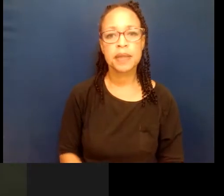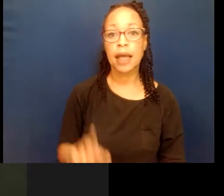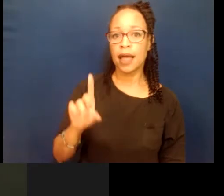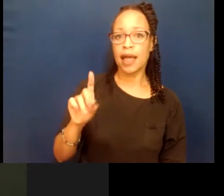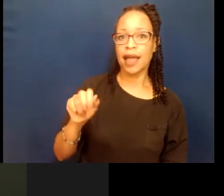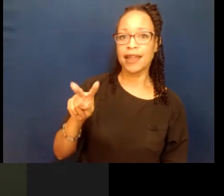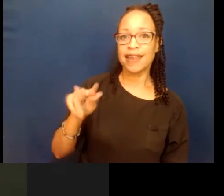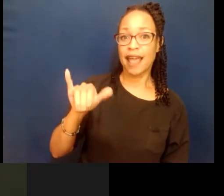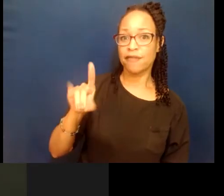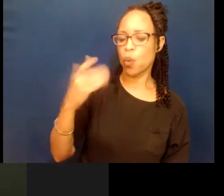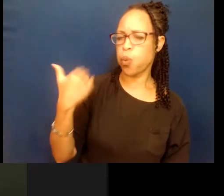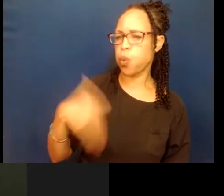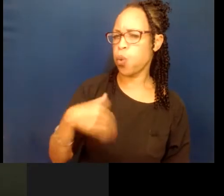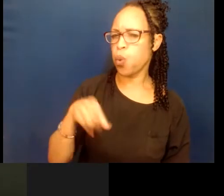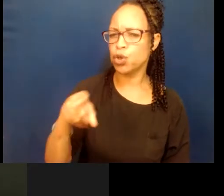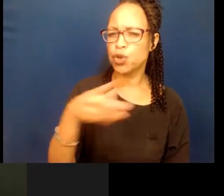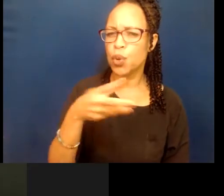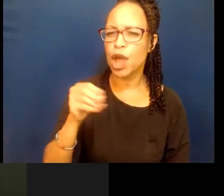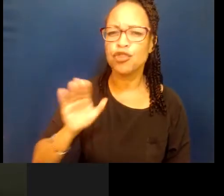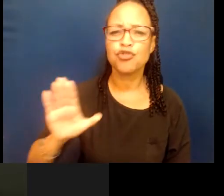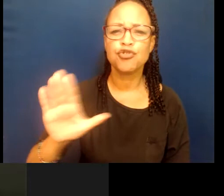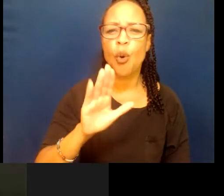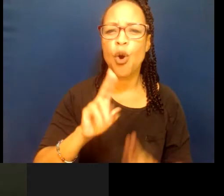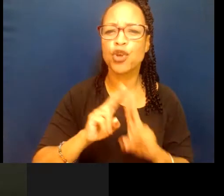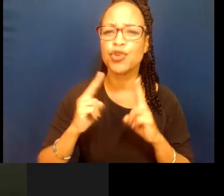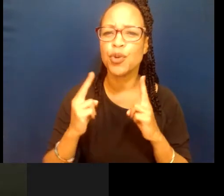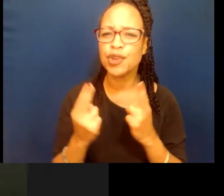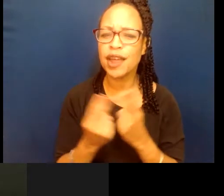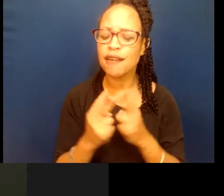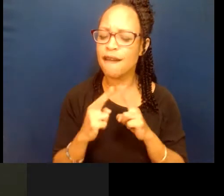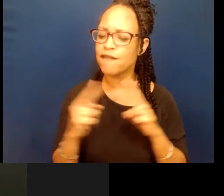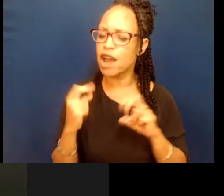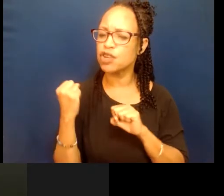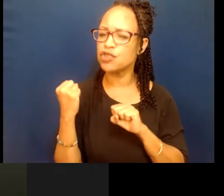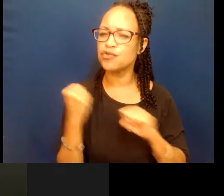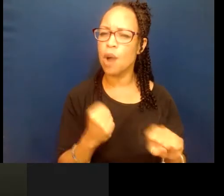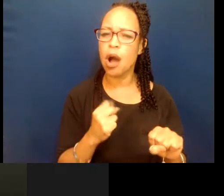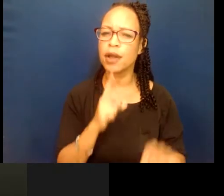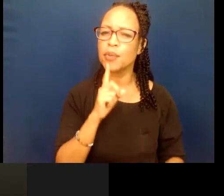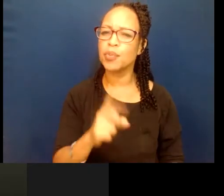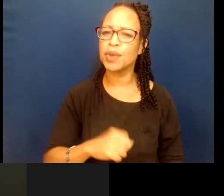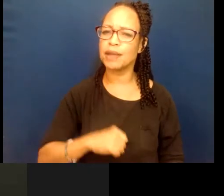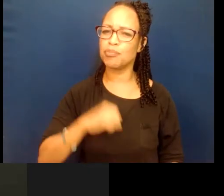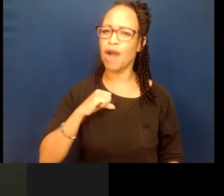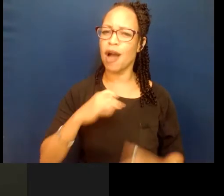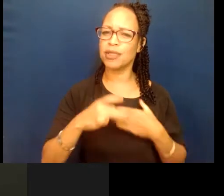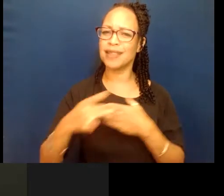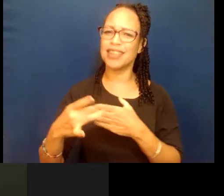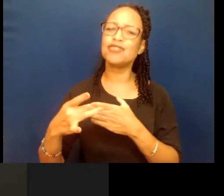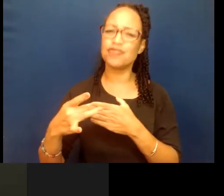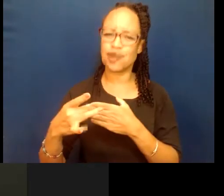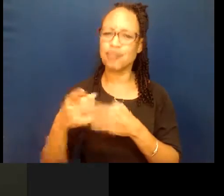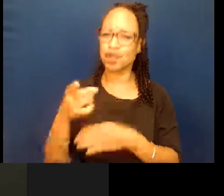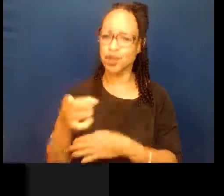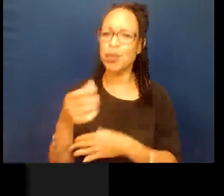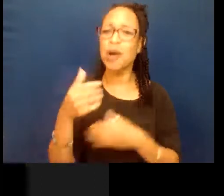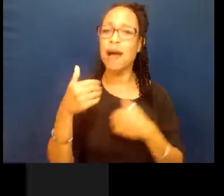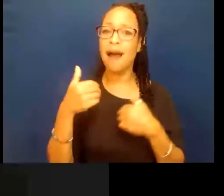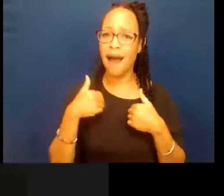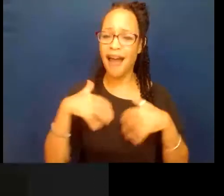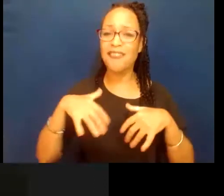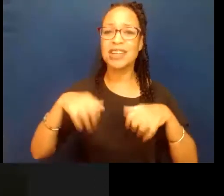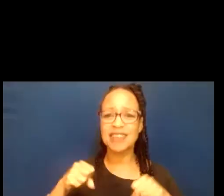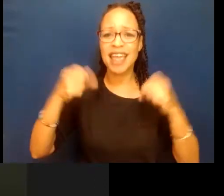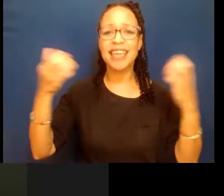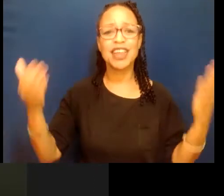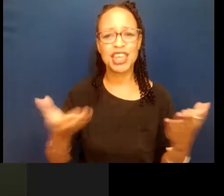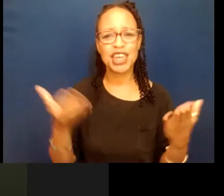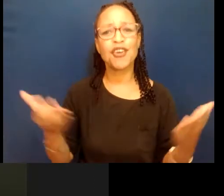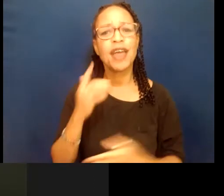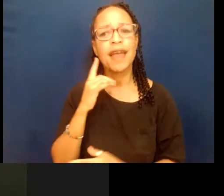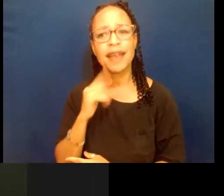this